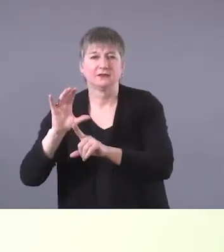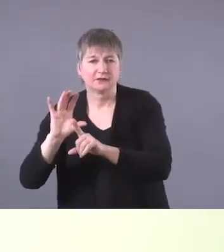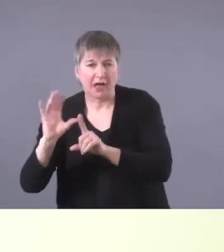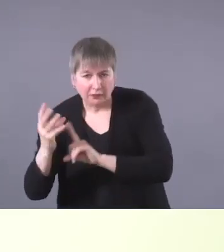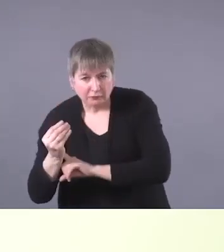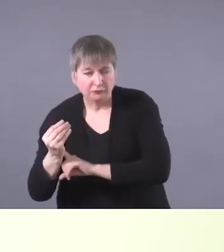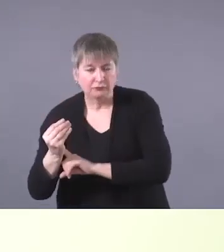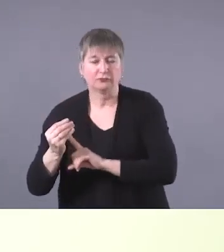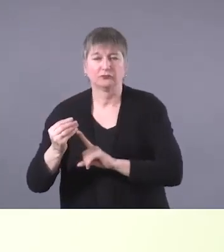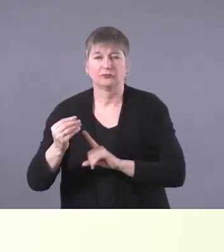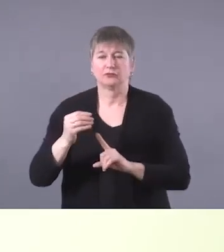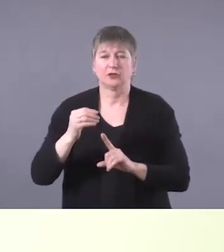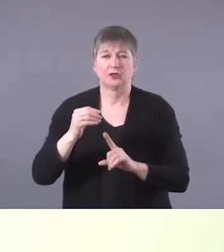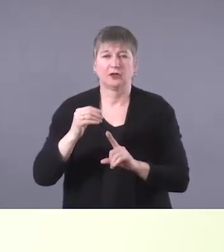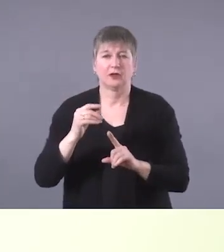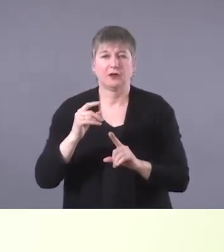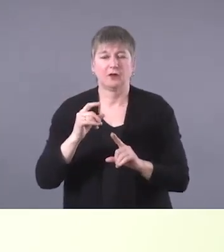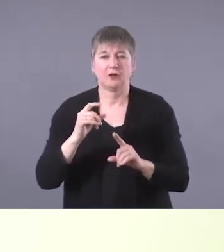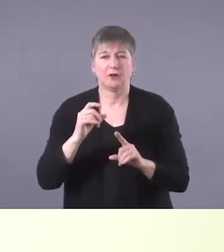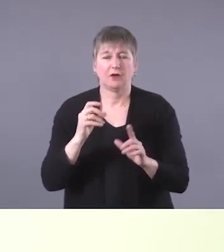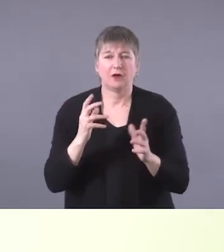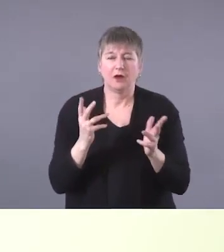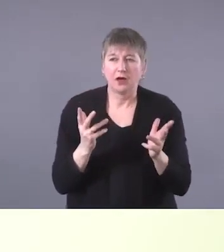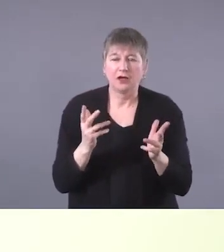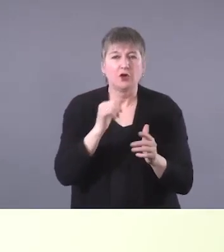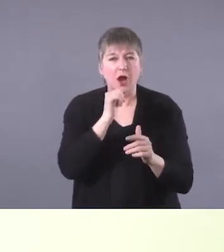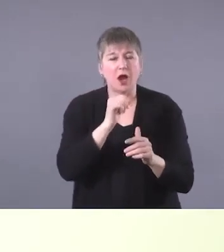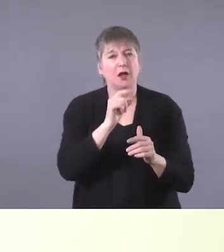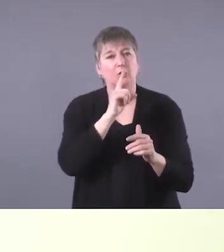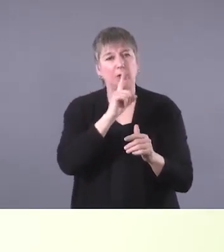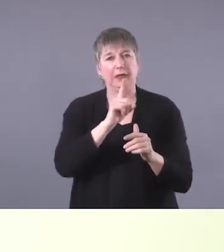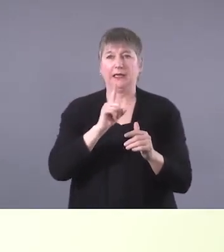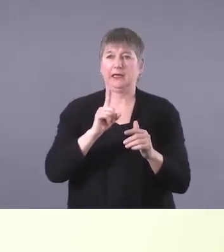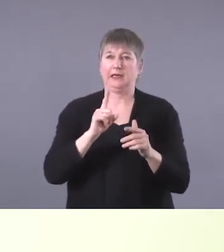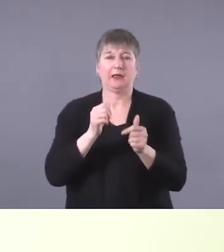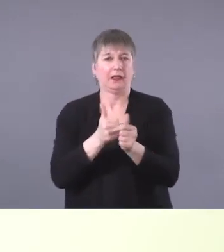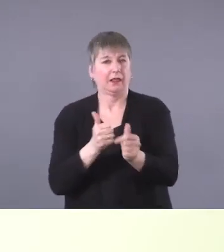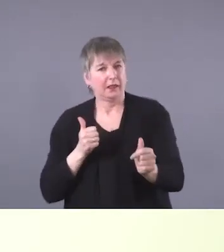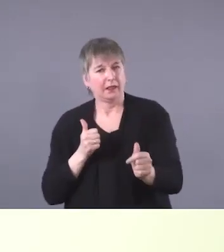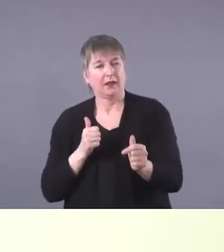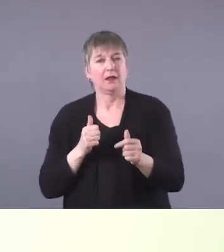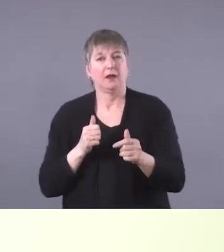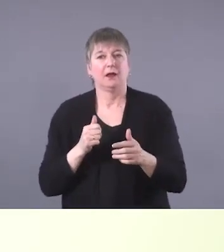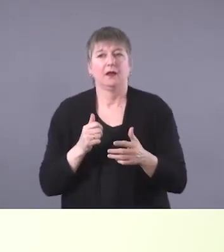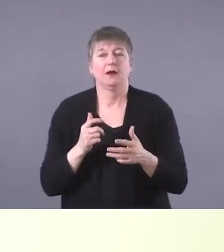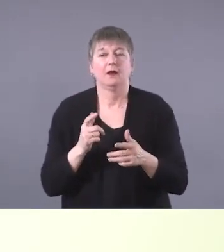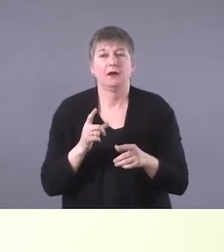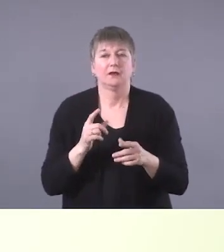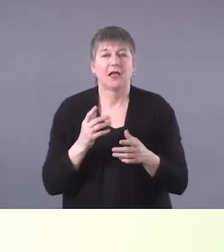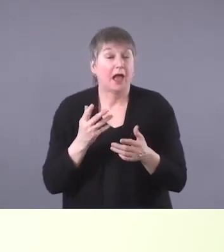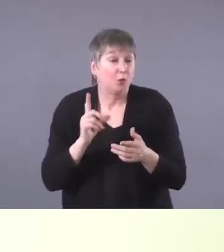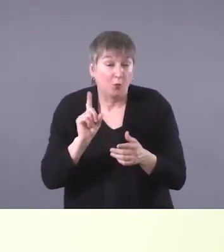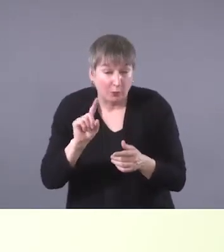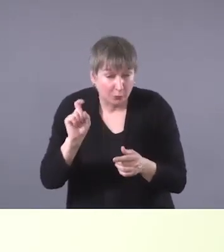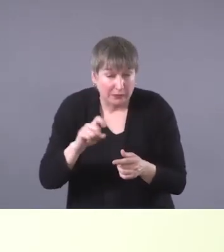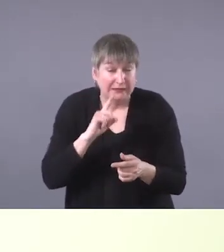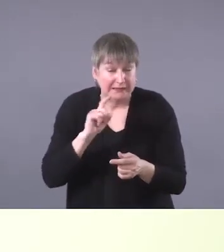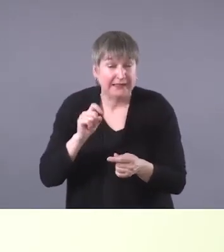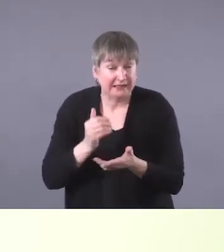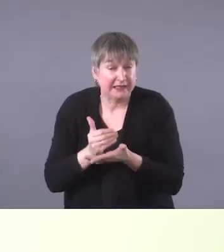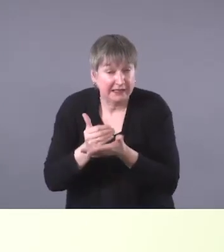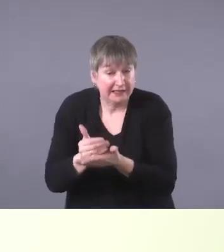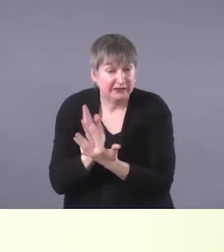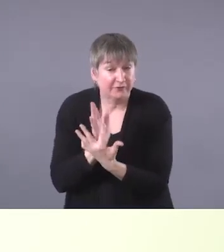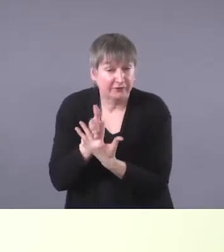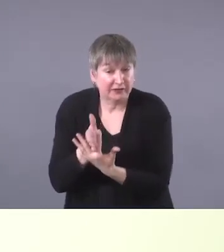that, um, should be, that may require intervention, um, and, and ensure that we communicate